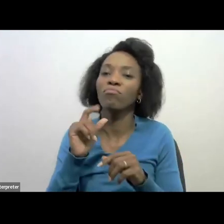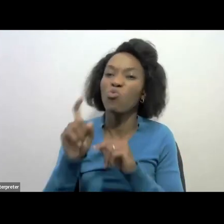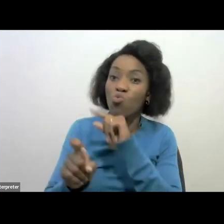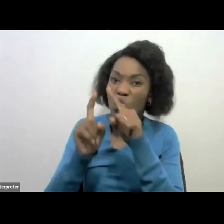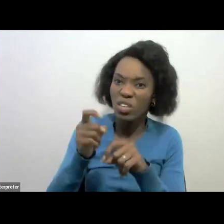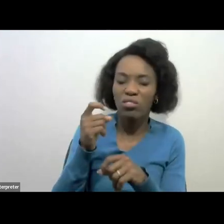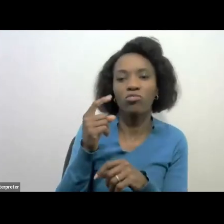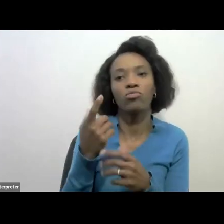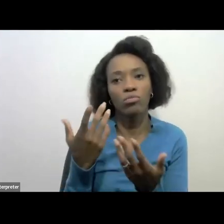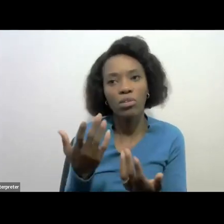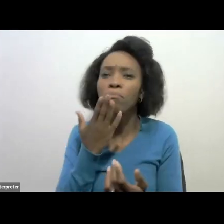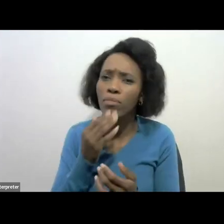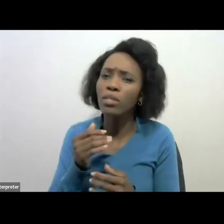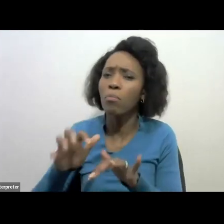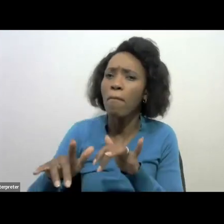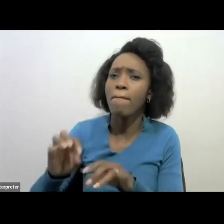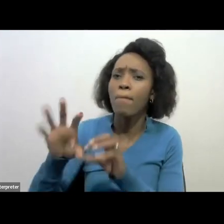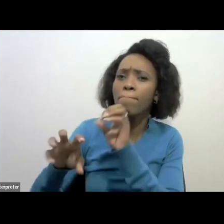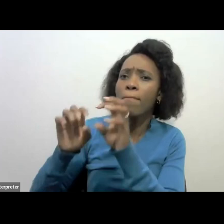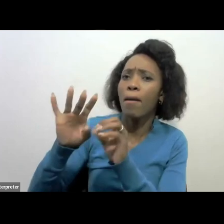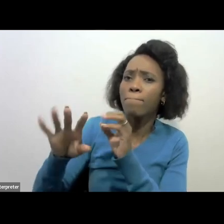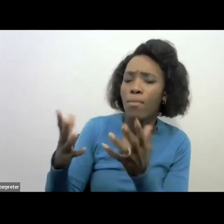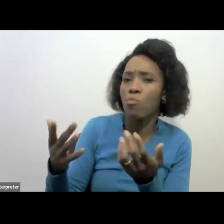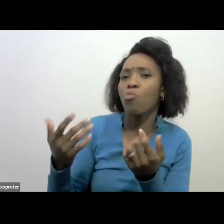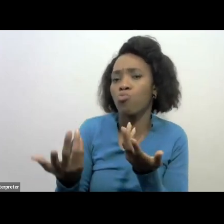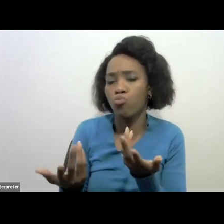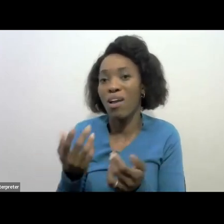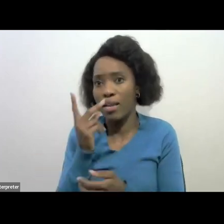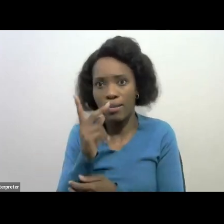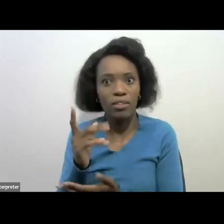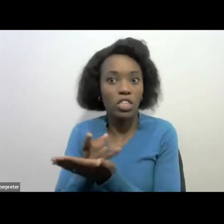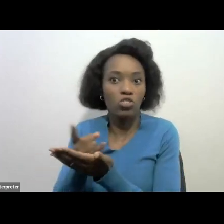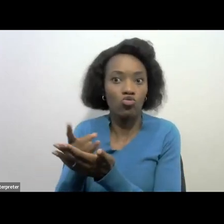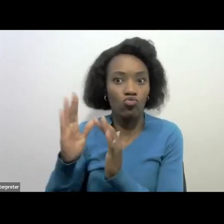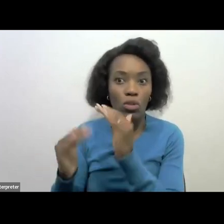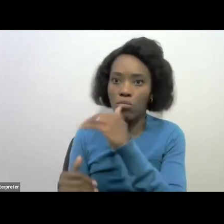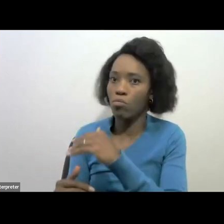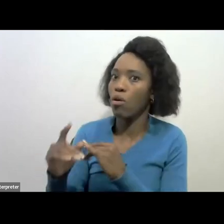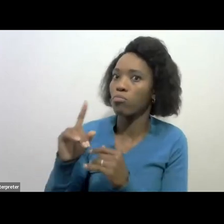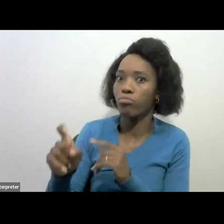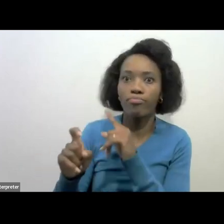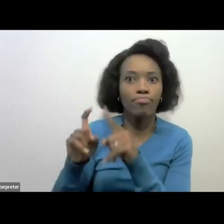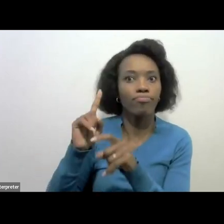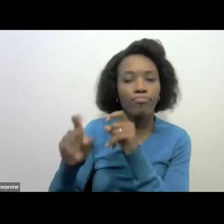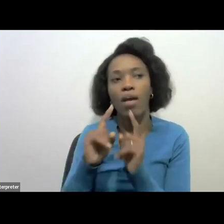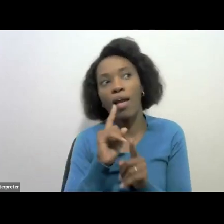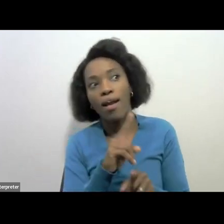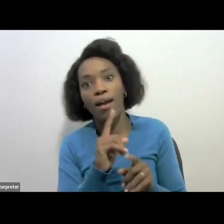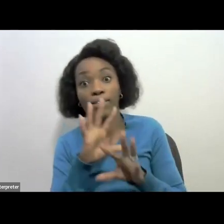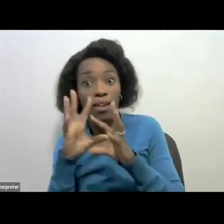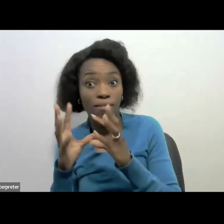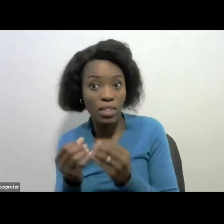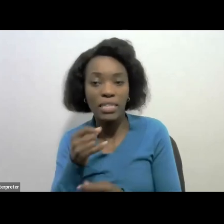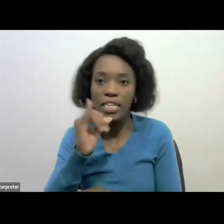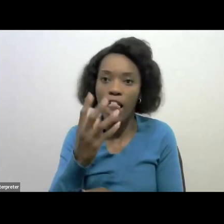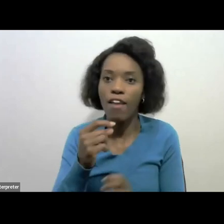your question for uncertainties via our chat box I see that colleagues have been answering all your questions we still have an